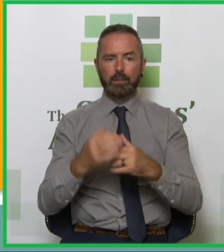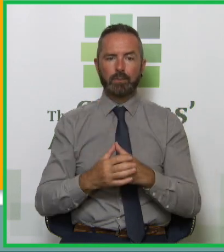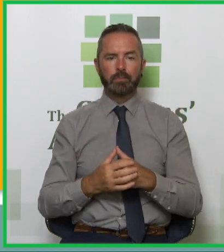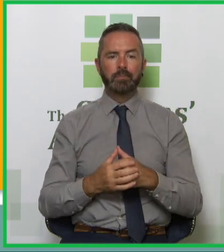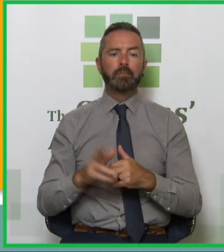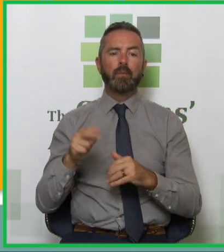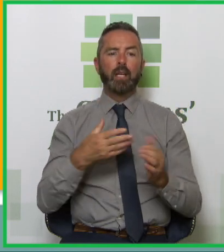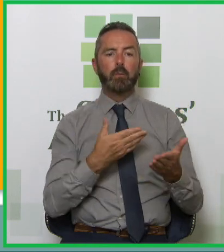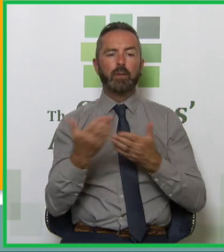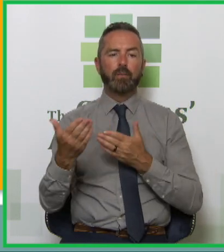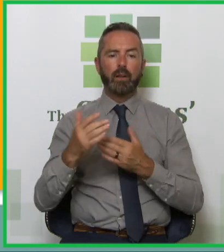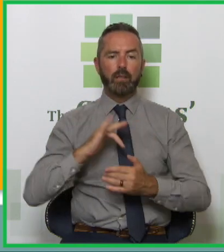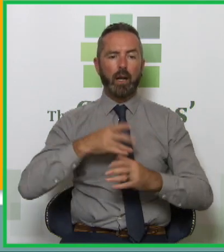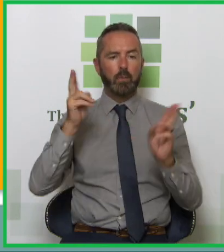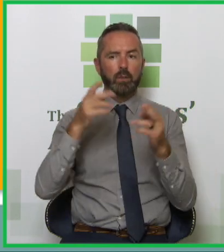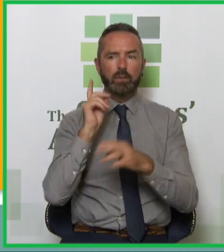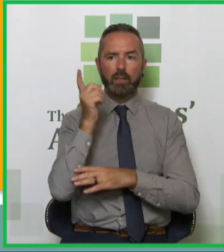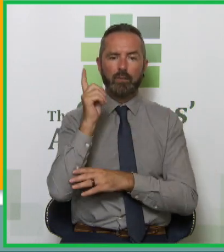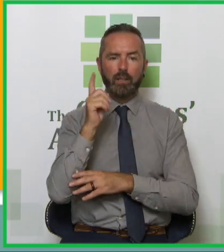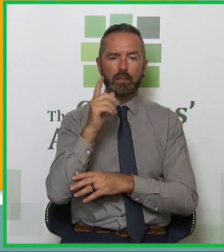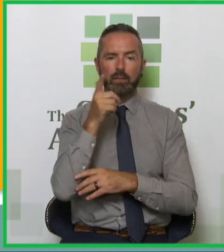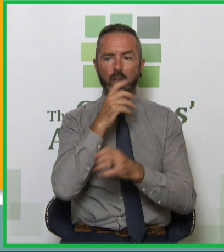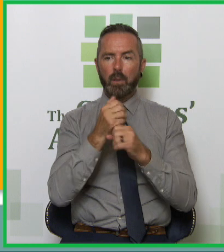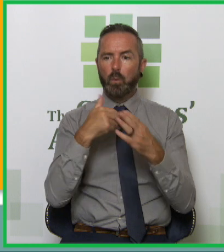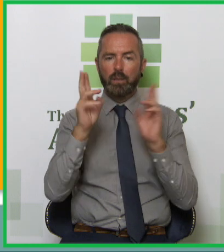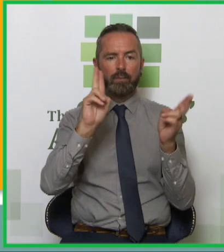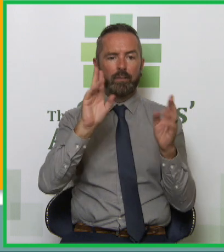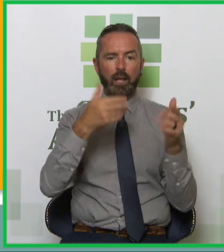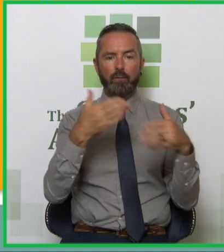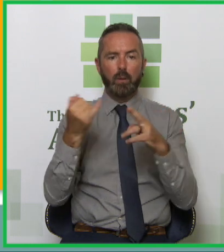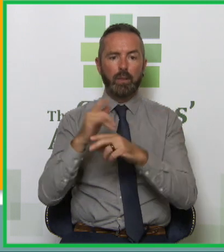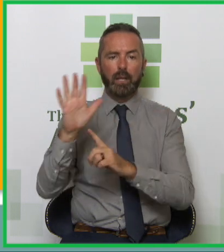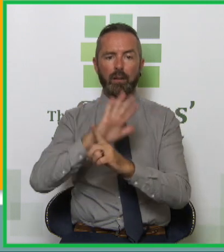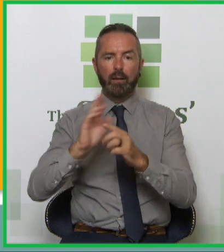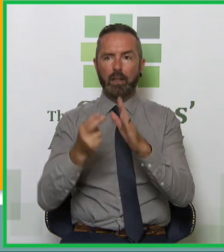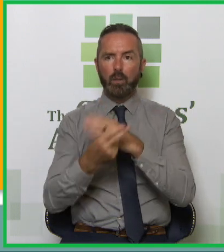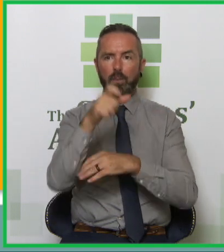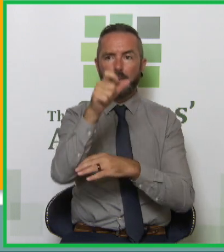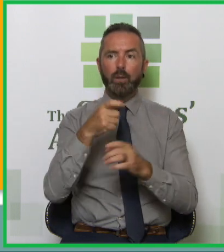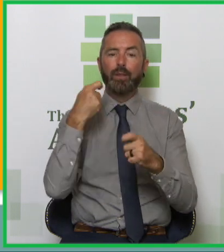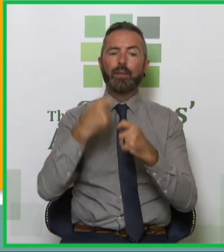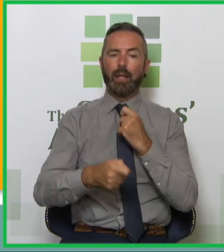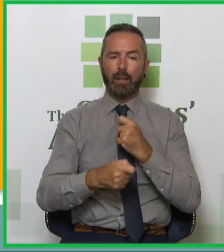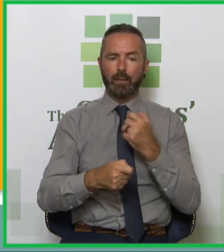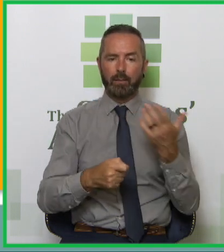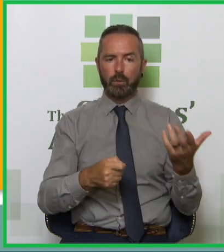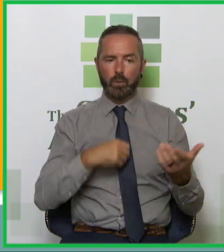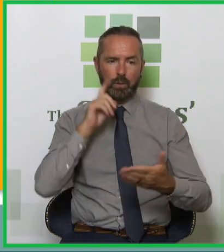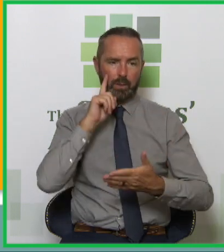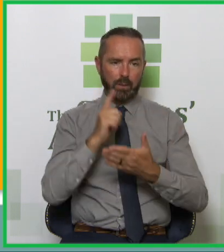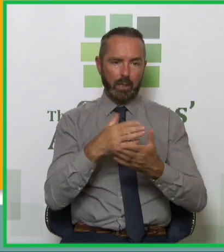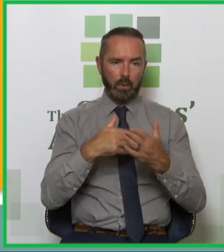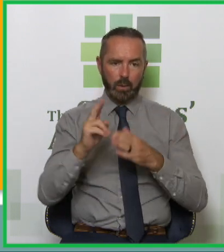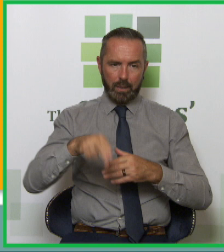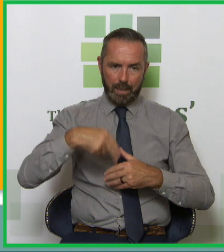advice. We can talk about what's available in somebody's area. And ultimately it's up to the person themselves to decide what their